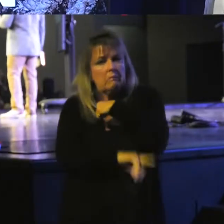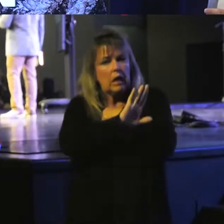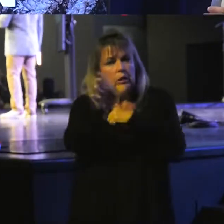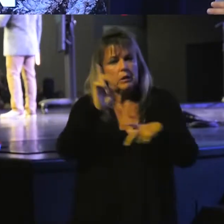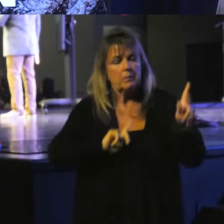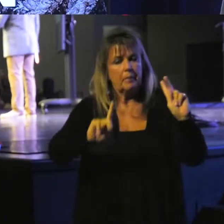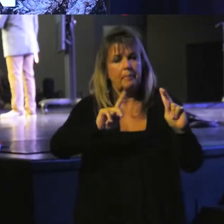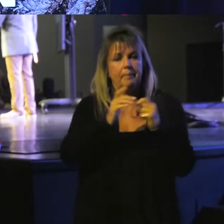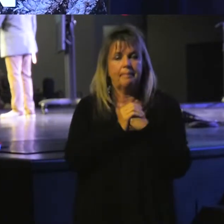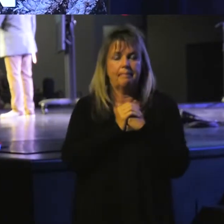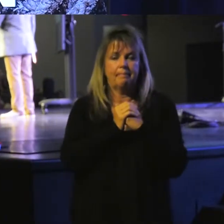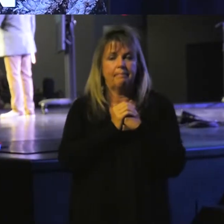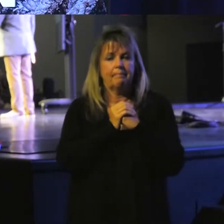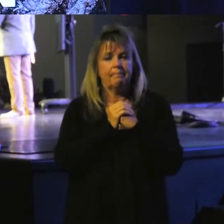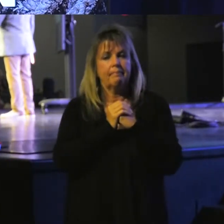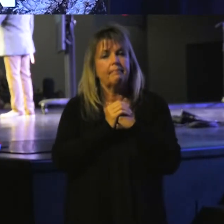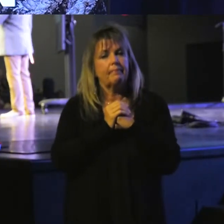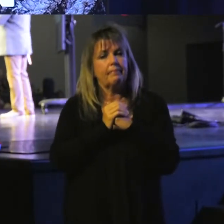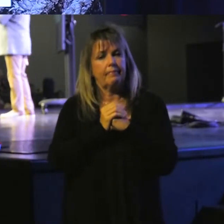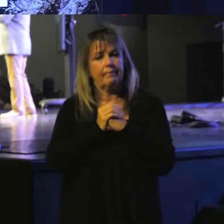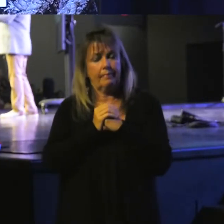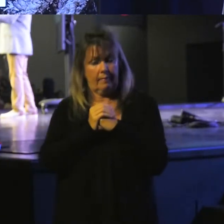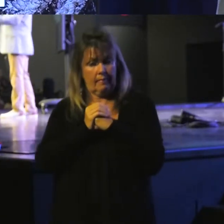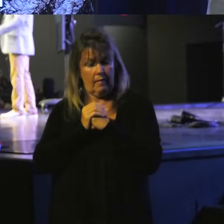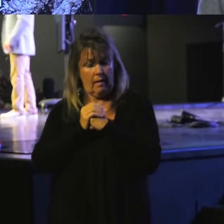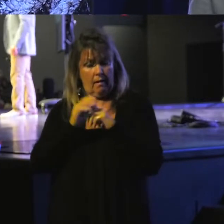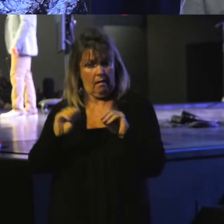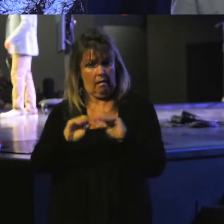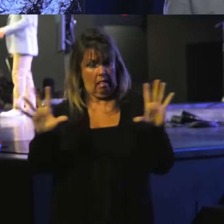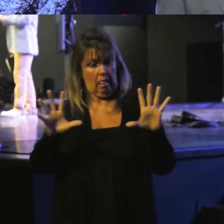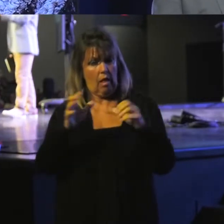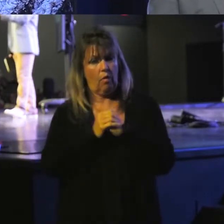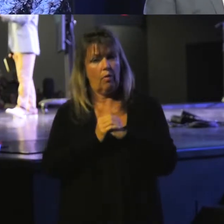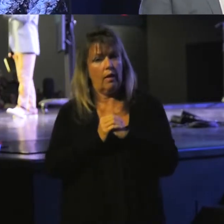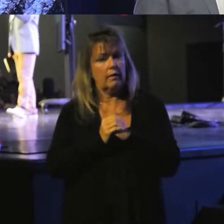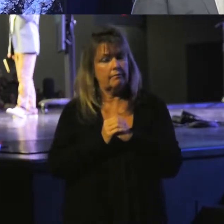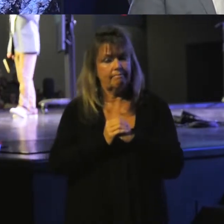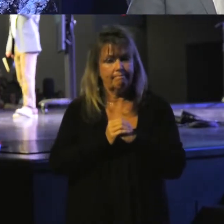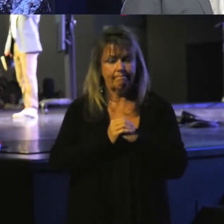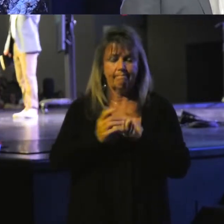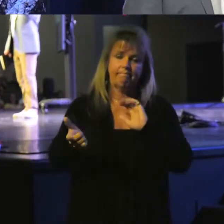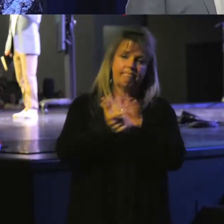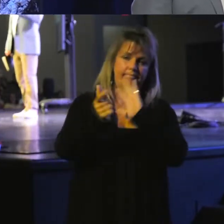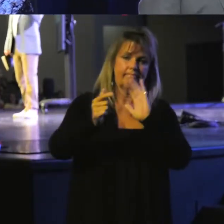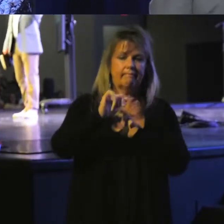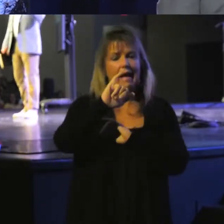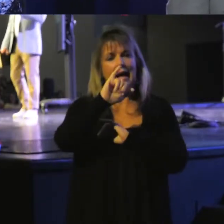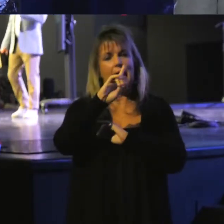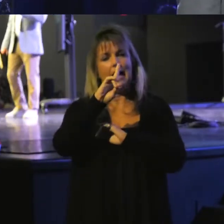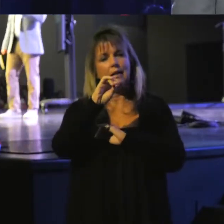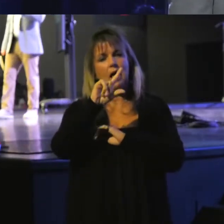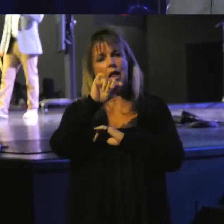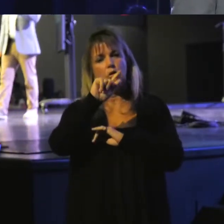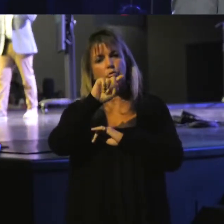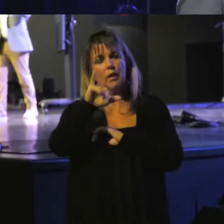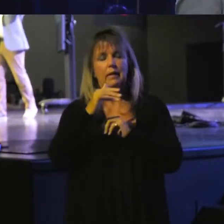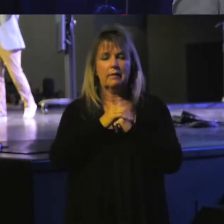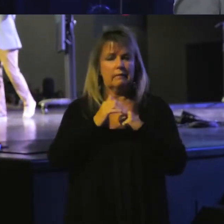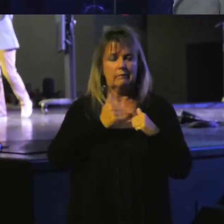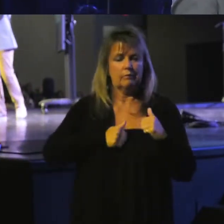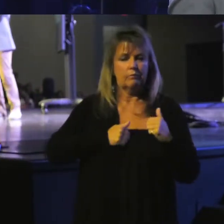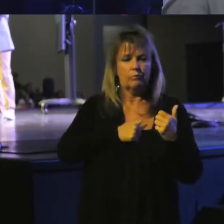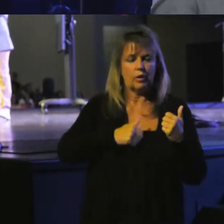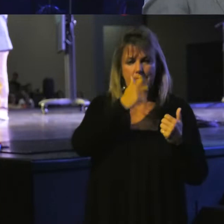And he clearly forbid idolatry. And so, excuse me, like many of you, I'm dealing with some sinus issues.